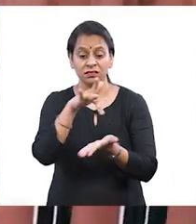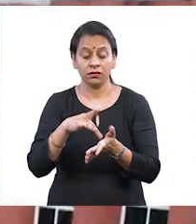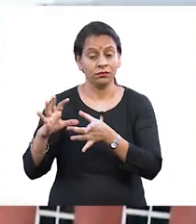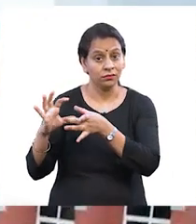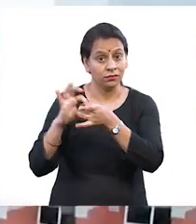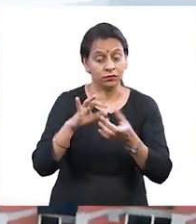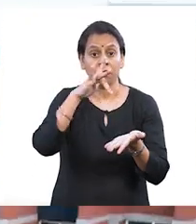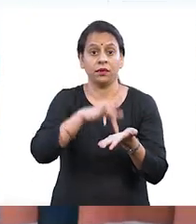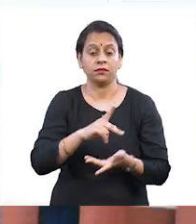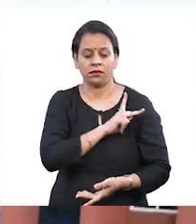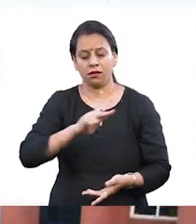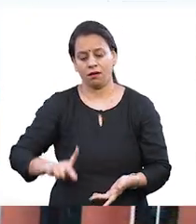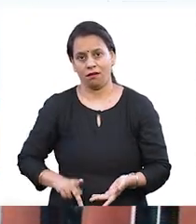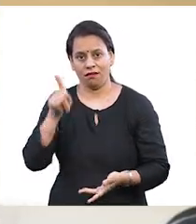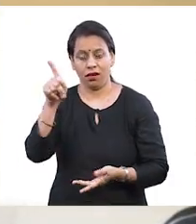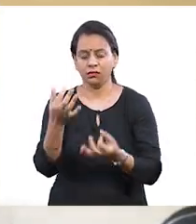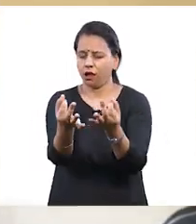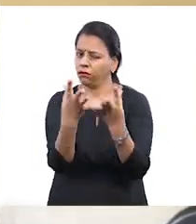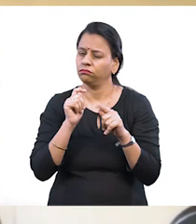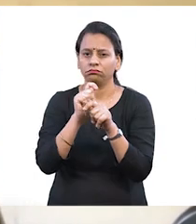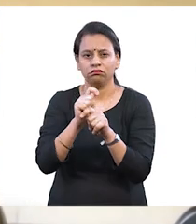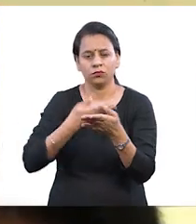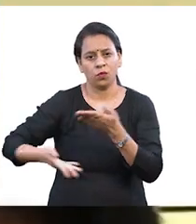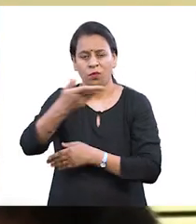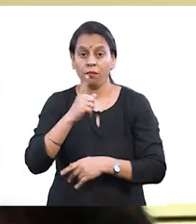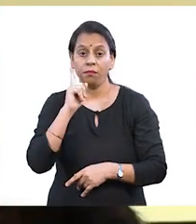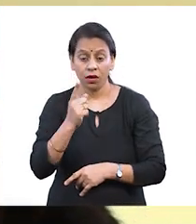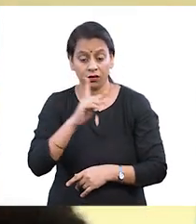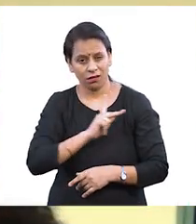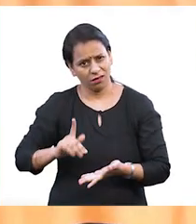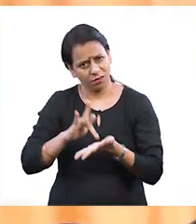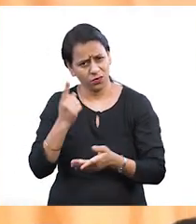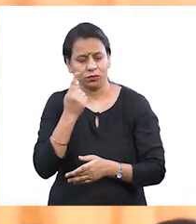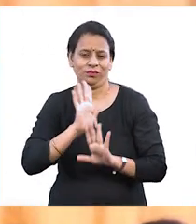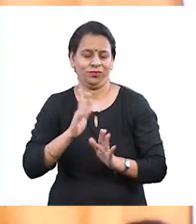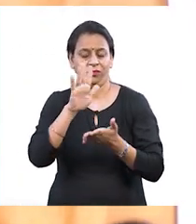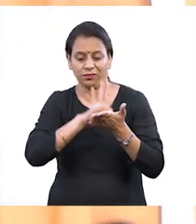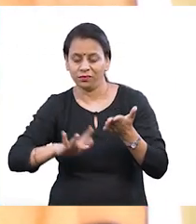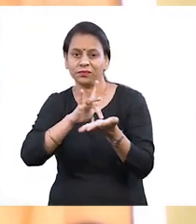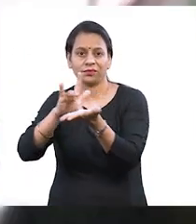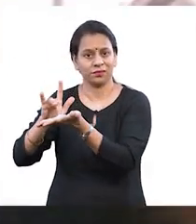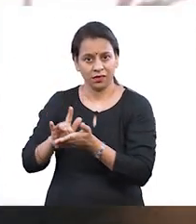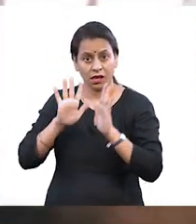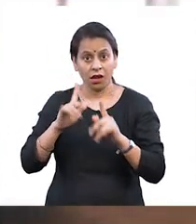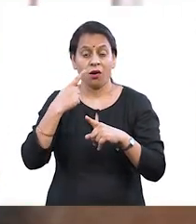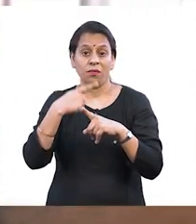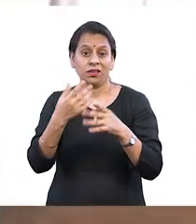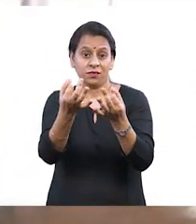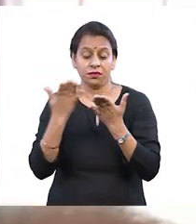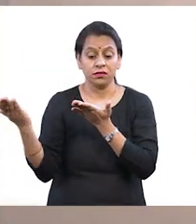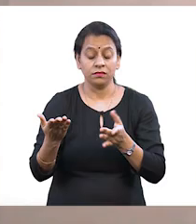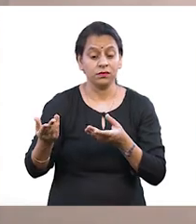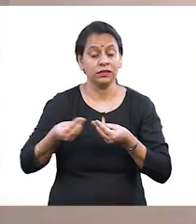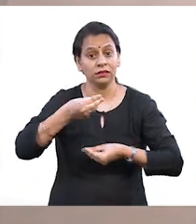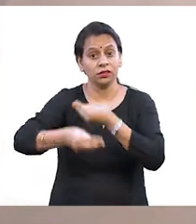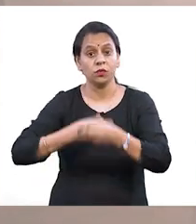With this new center of excellence, not only the state of Karnataka, but entire region as well as the country